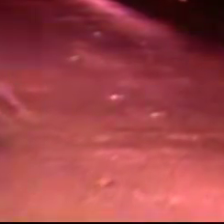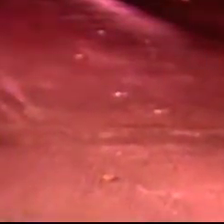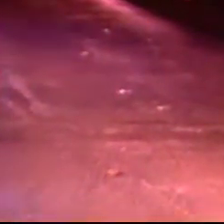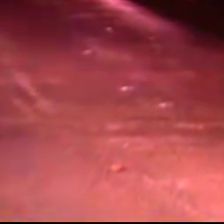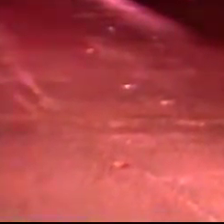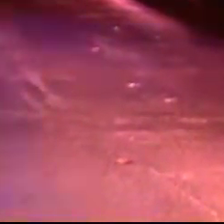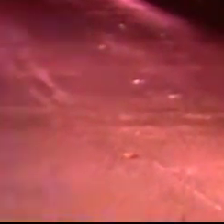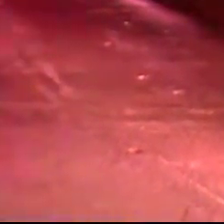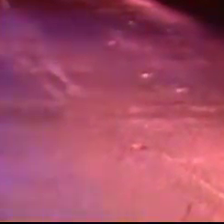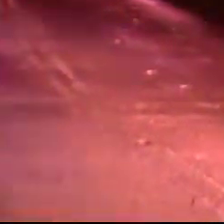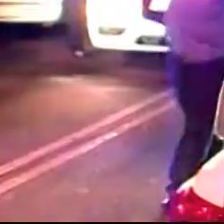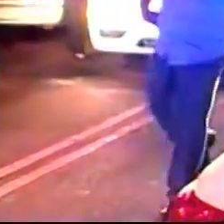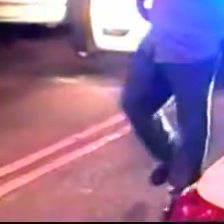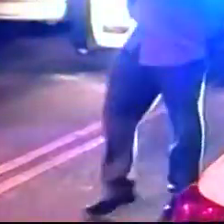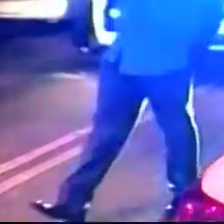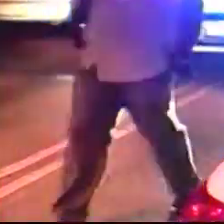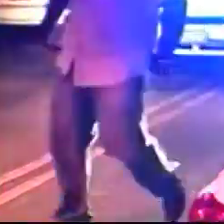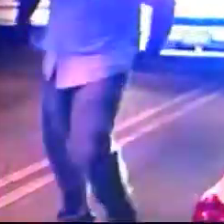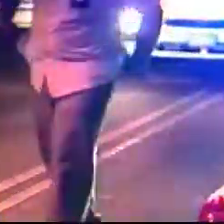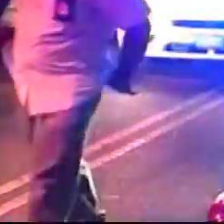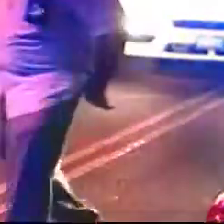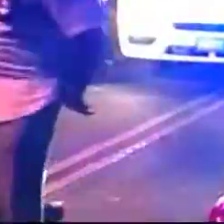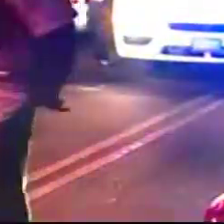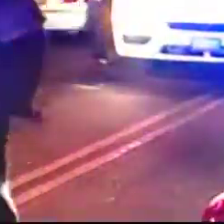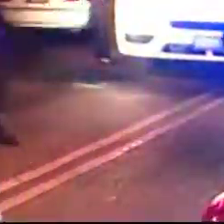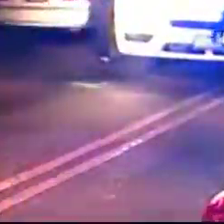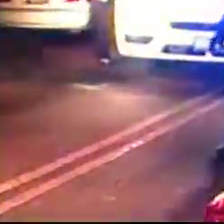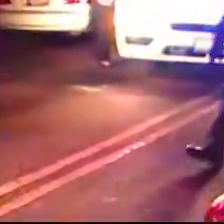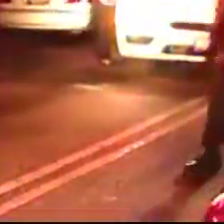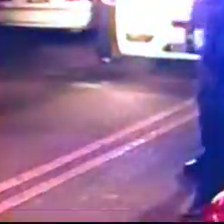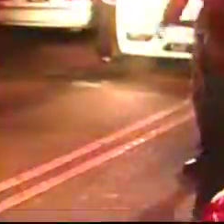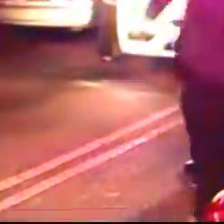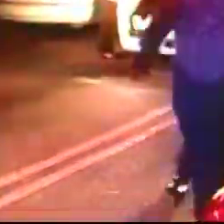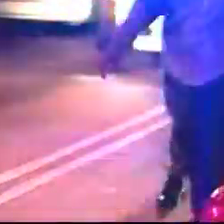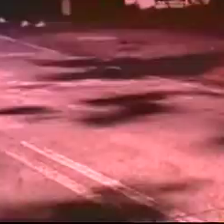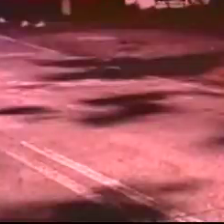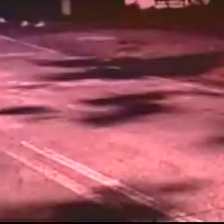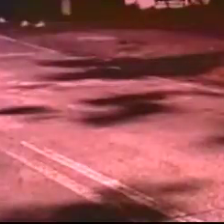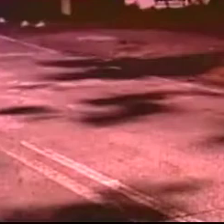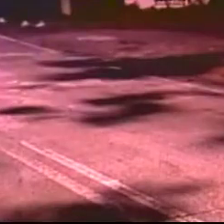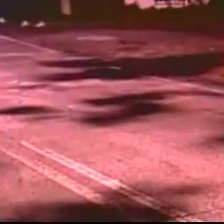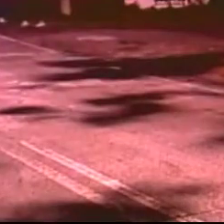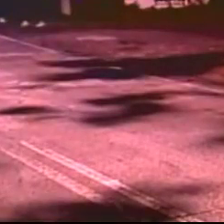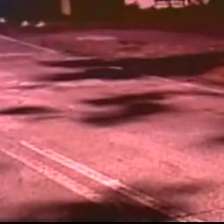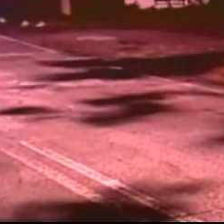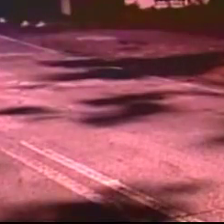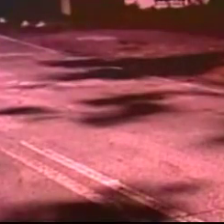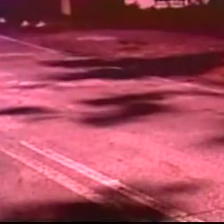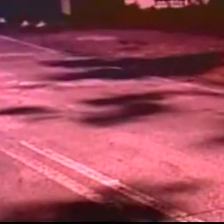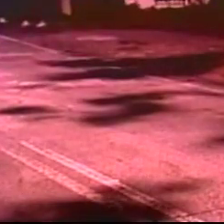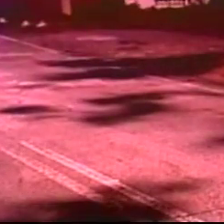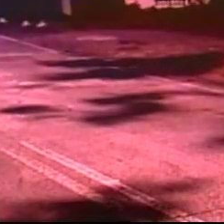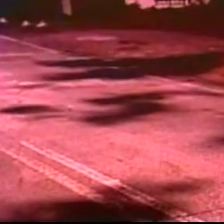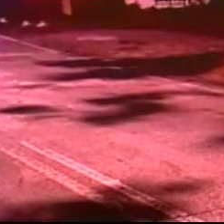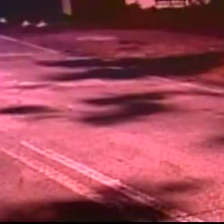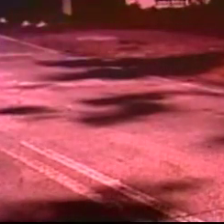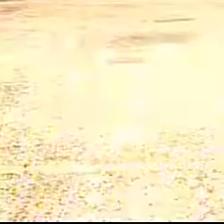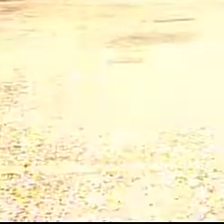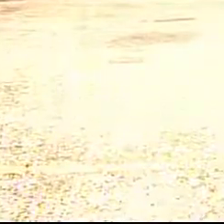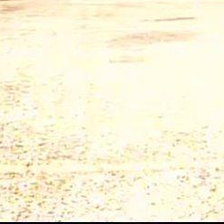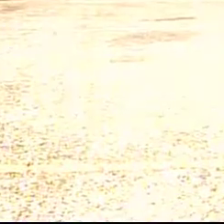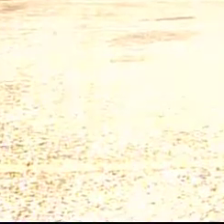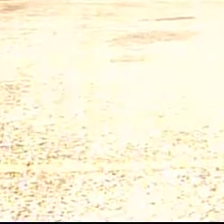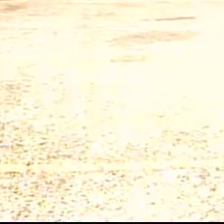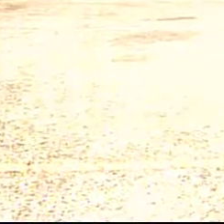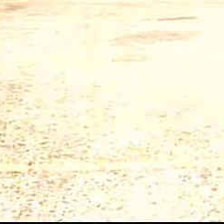Coming up in the Bahamas tonight, the bloodbath continues as four more murders now hit the record books. We have a recap of a crime-riddled night.